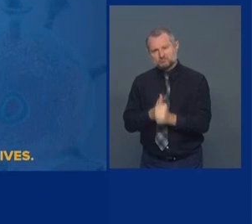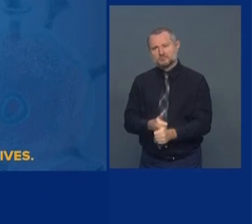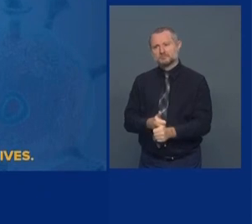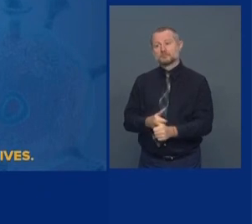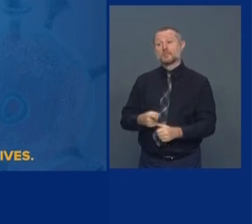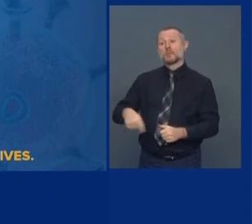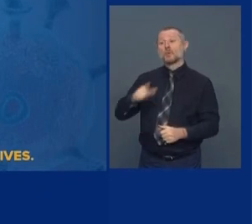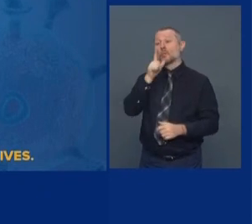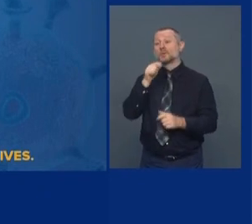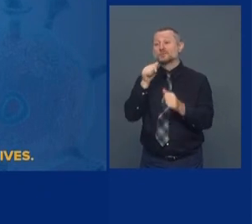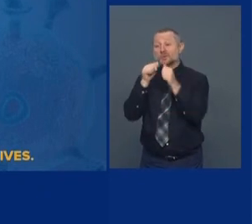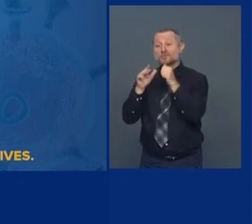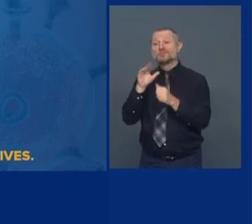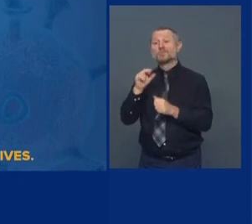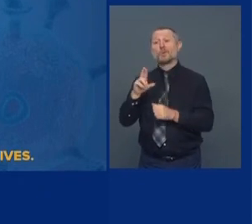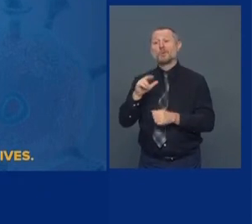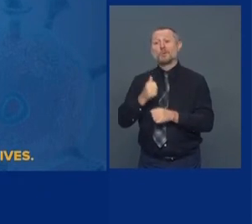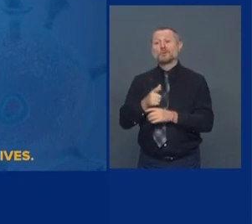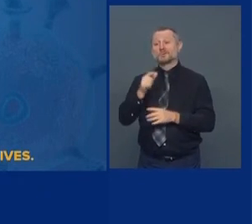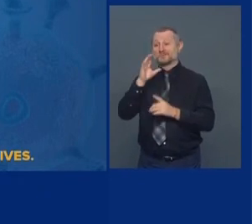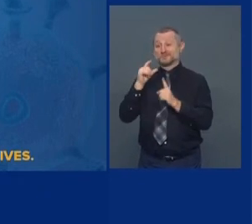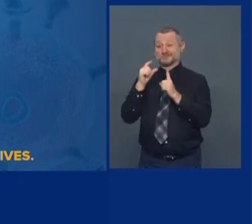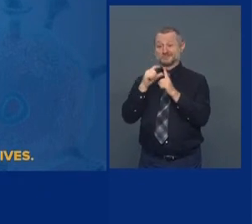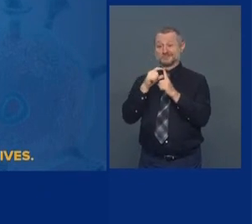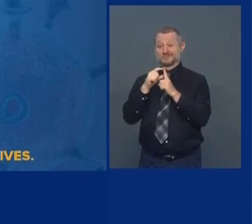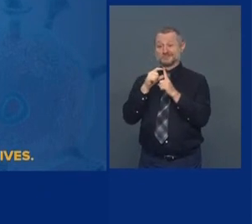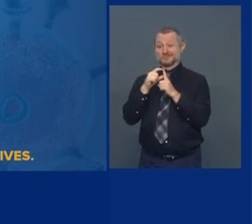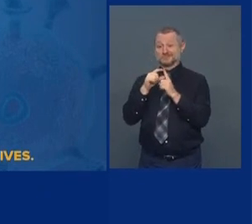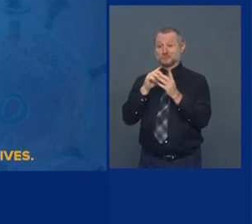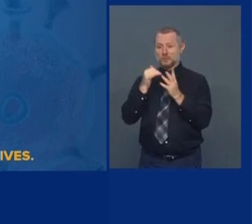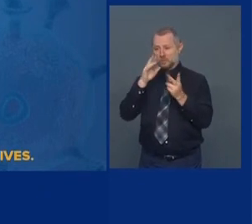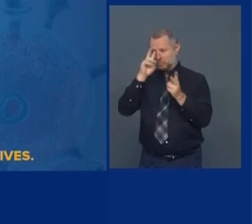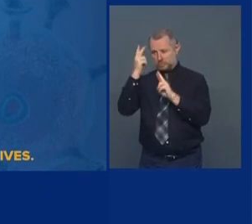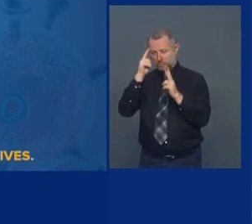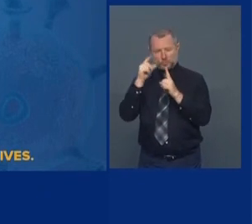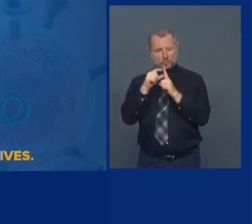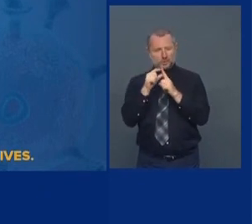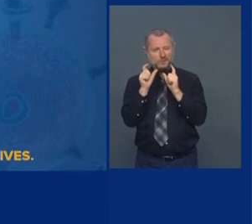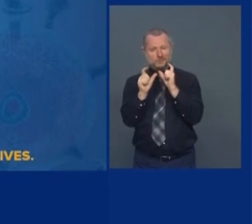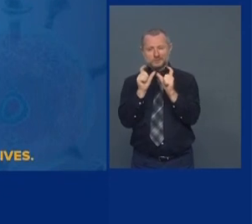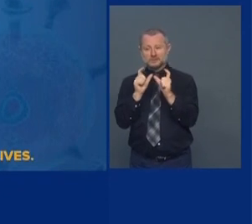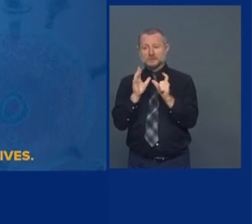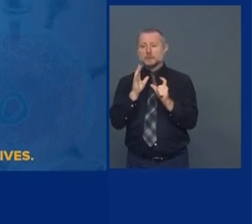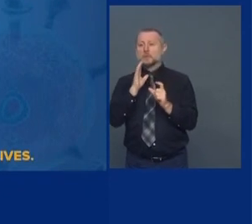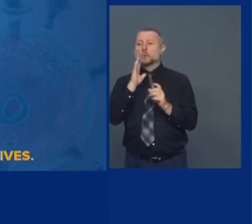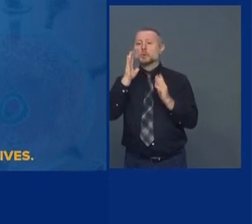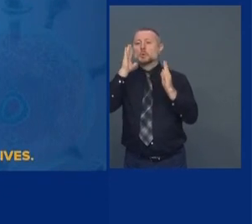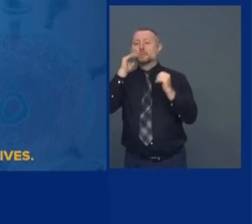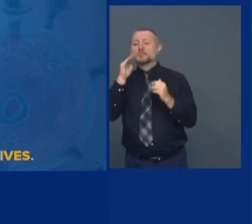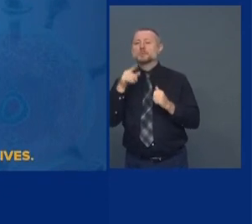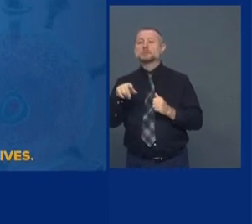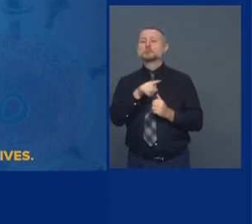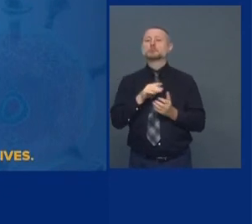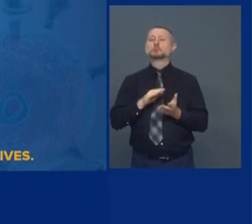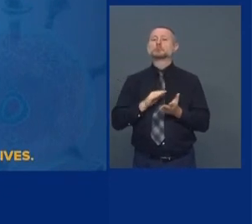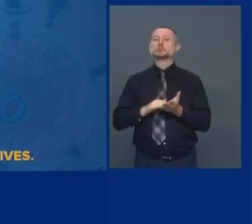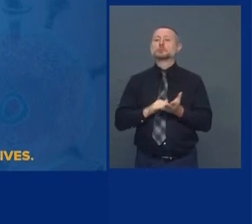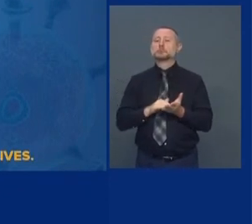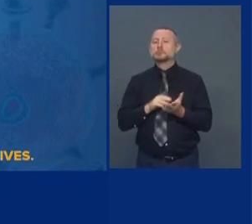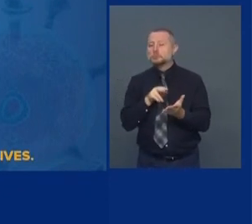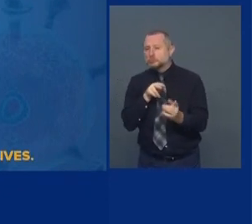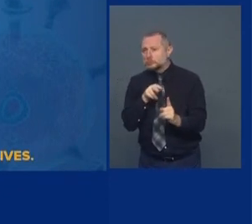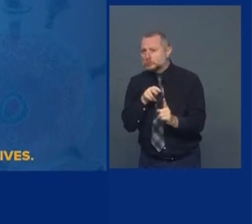A little inartfully worded. I hope you'll excuse it the way I excuse your stories when they are